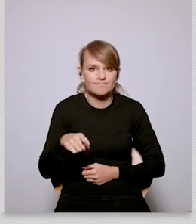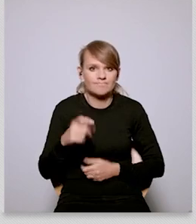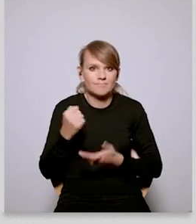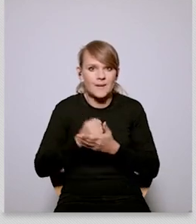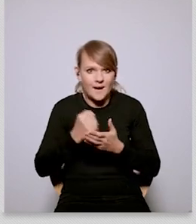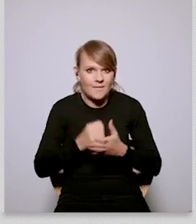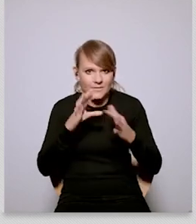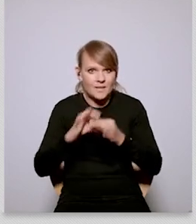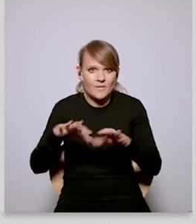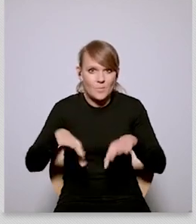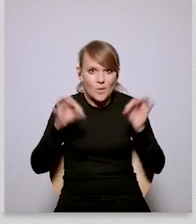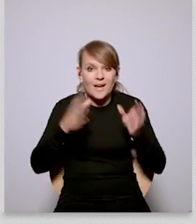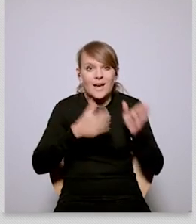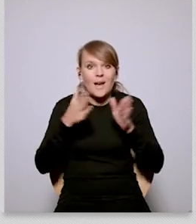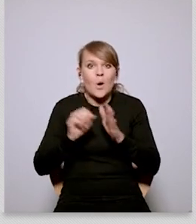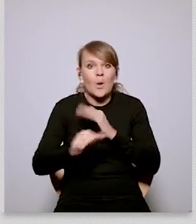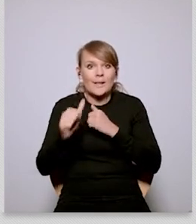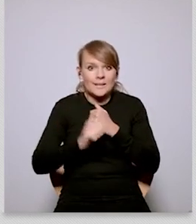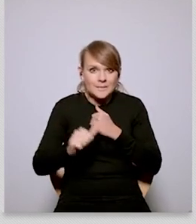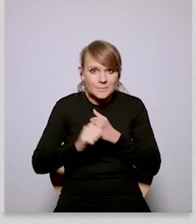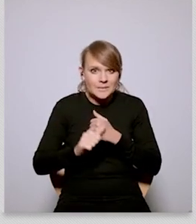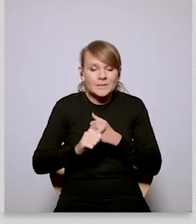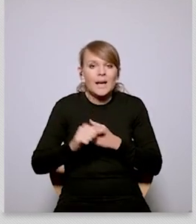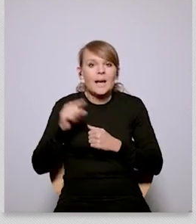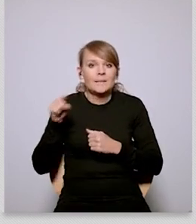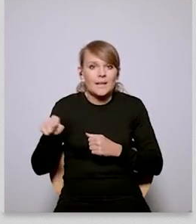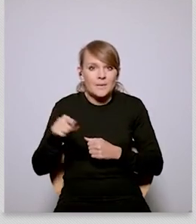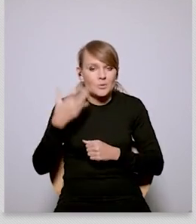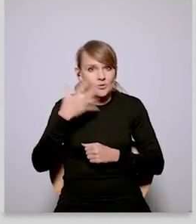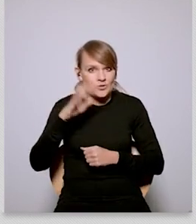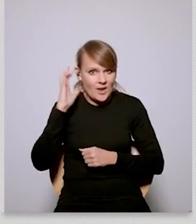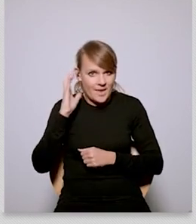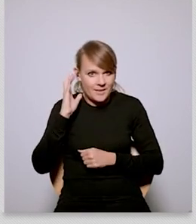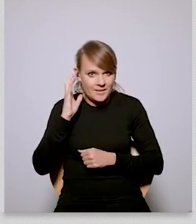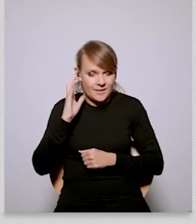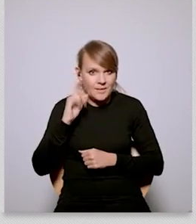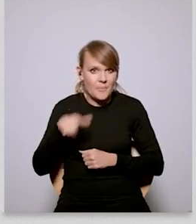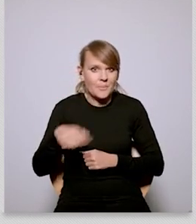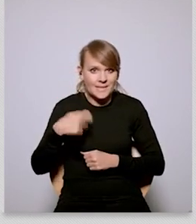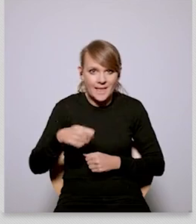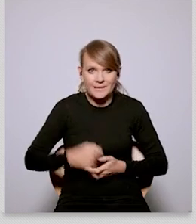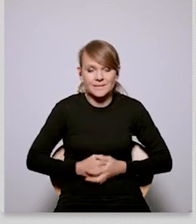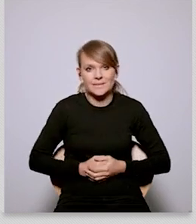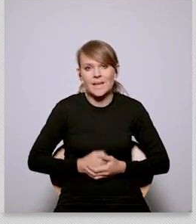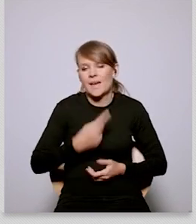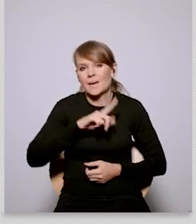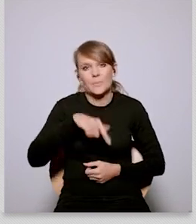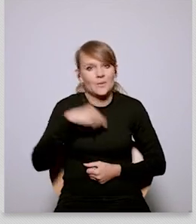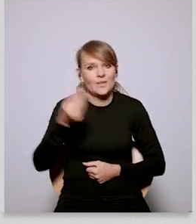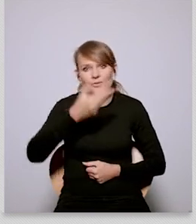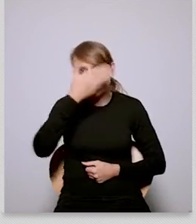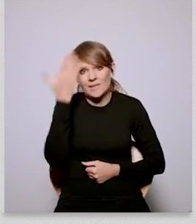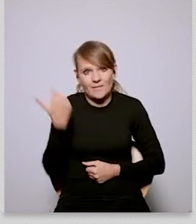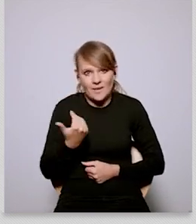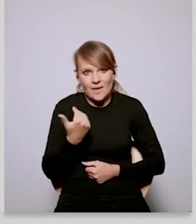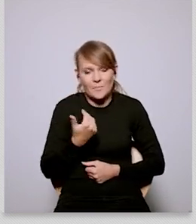i mean it seems to to be the case that we don't even know what are the national priorities in terms of getting the agenda forward